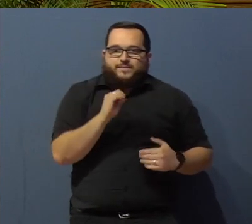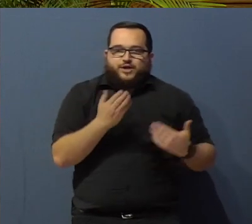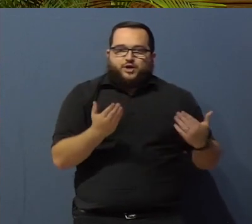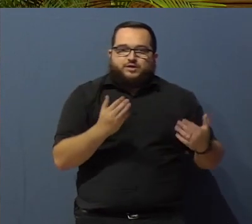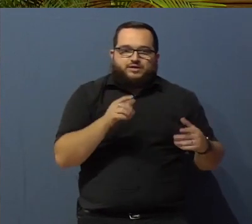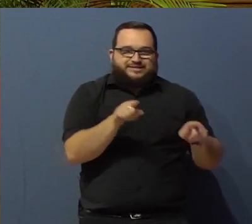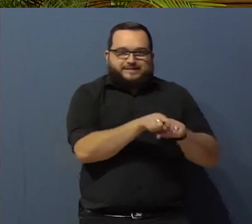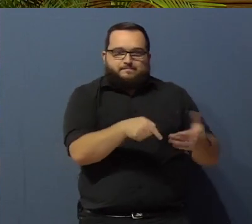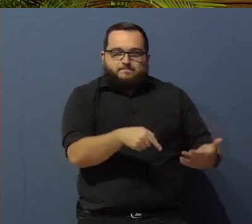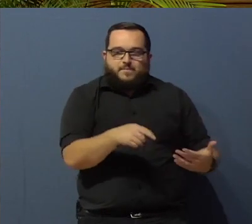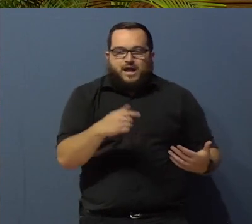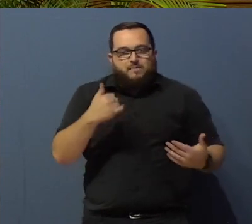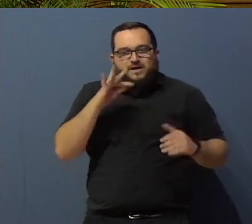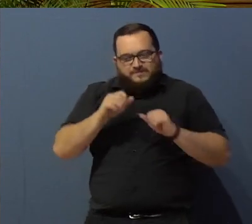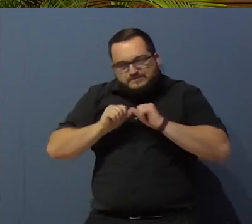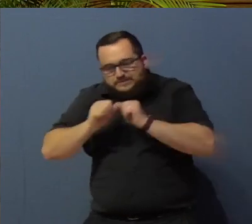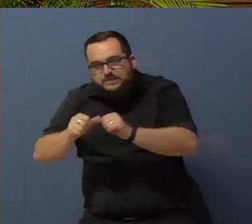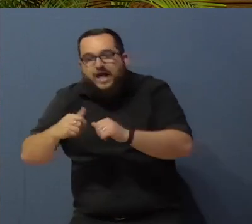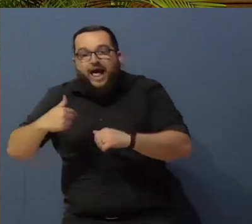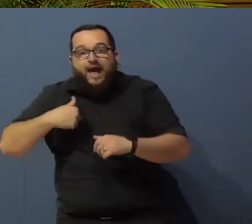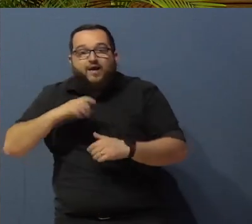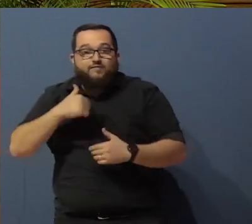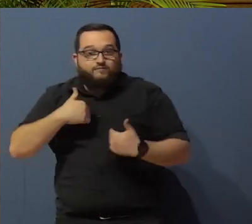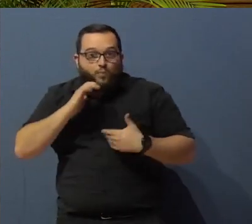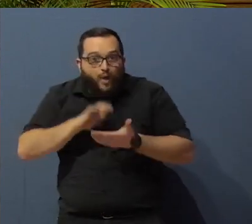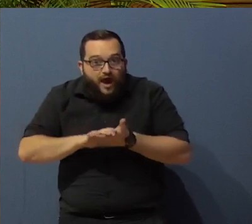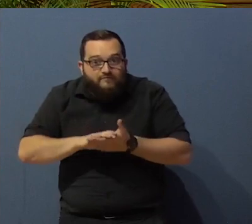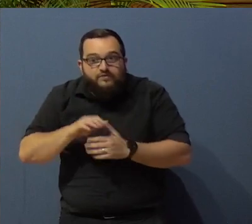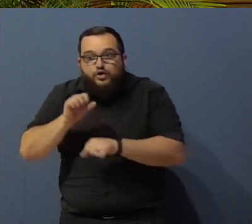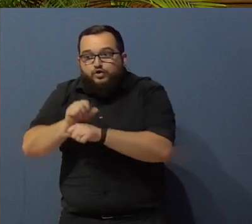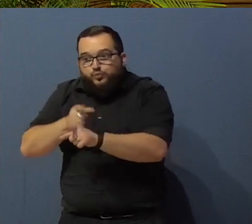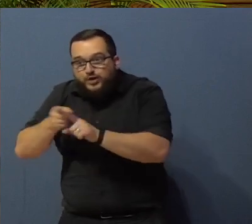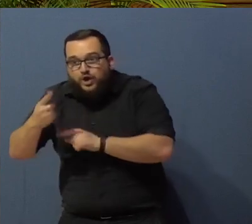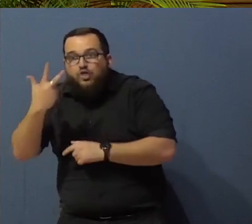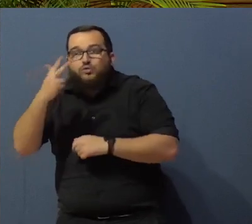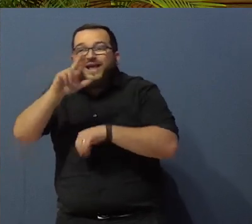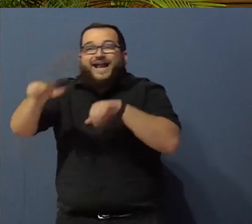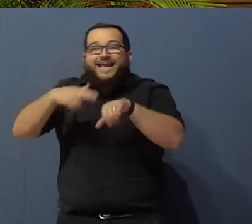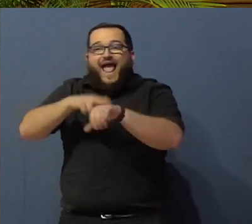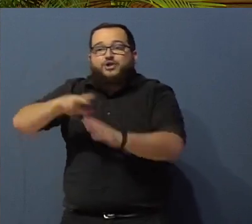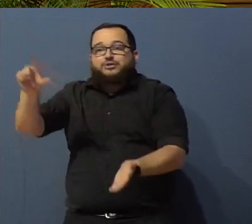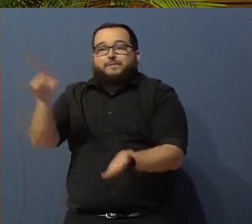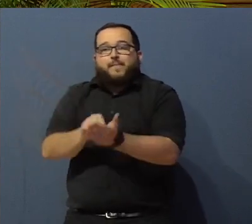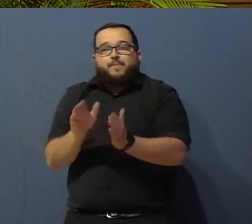wife, family, career, and three nationally published books. And I'm going to end on this thought.